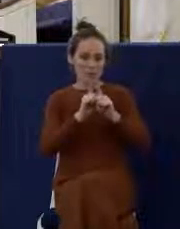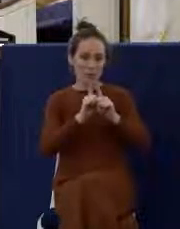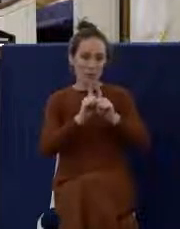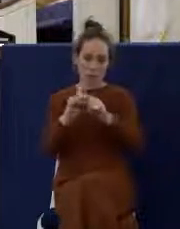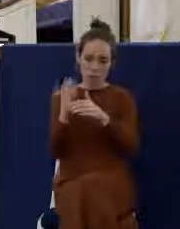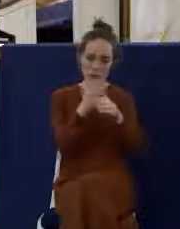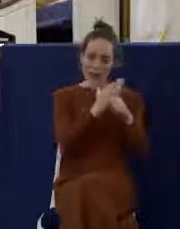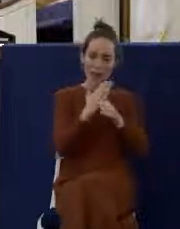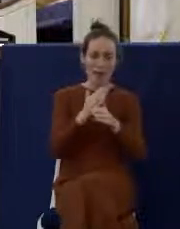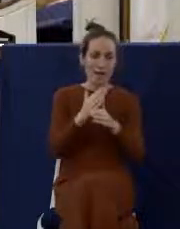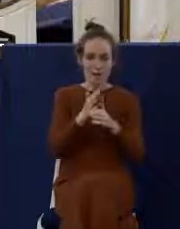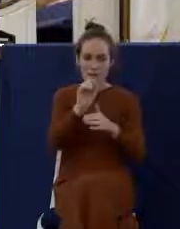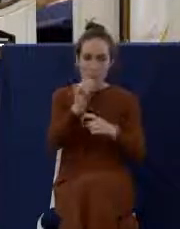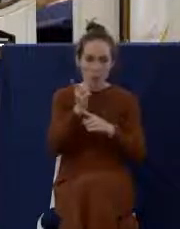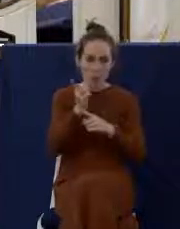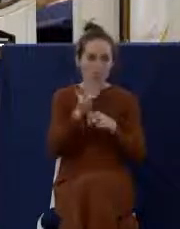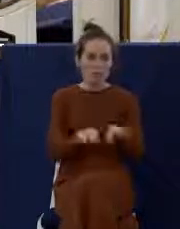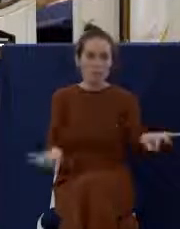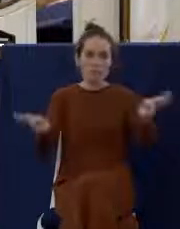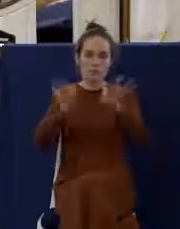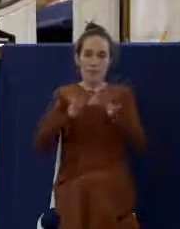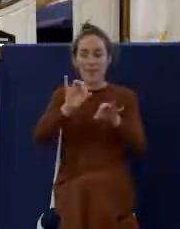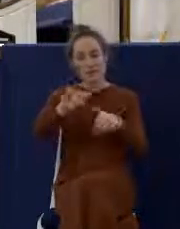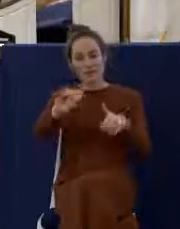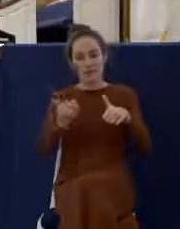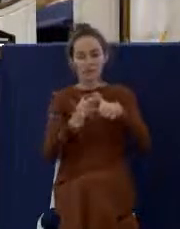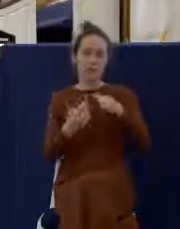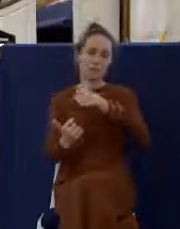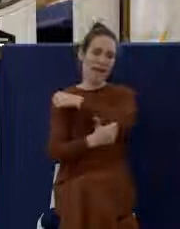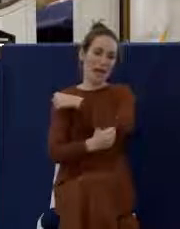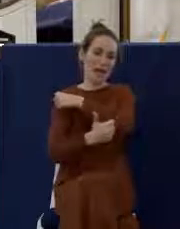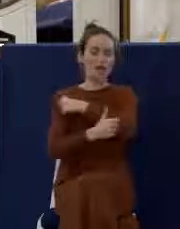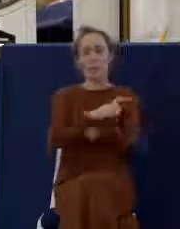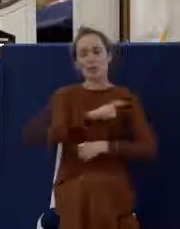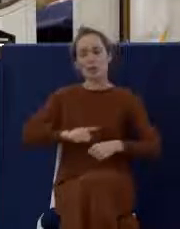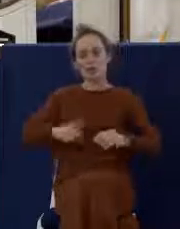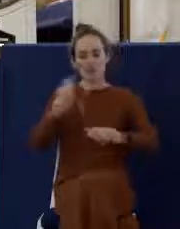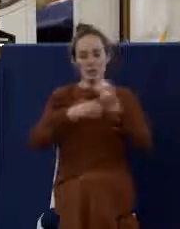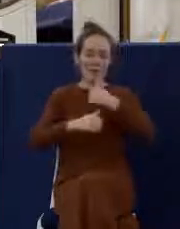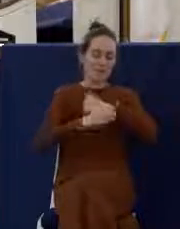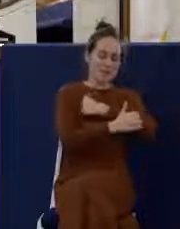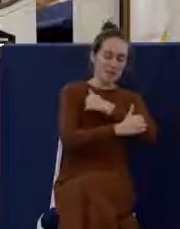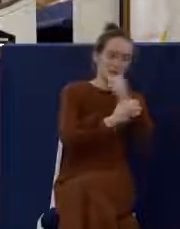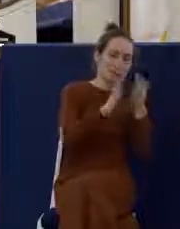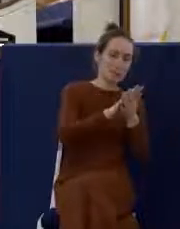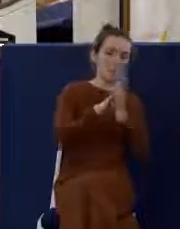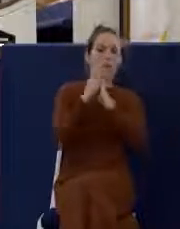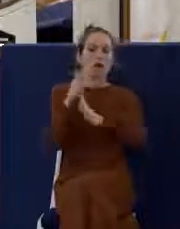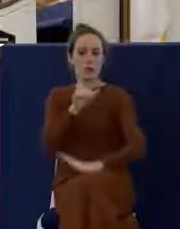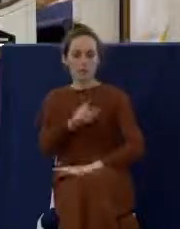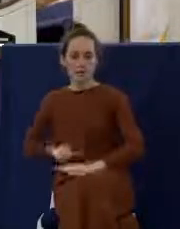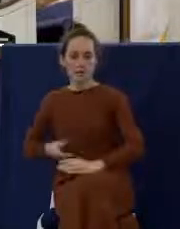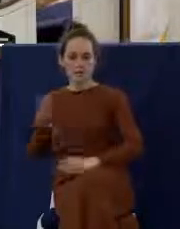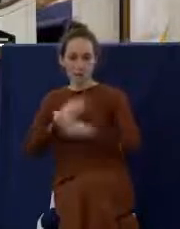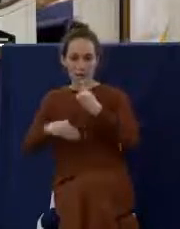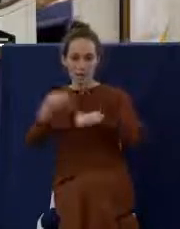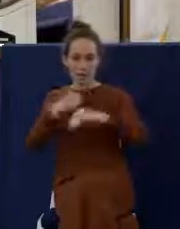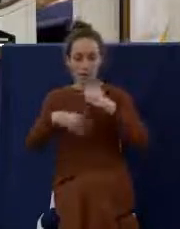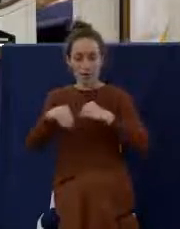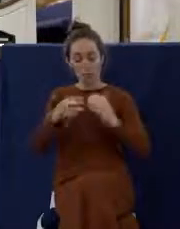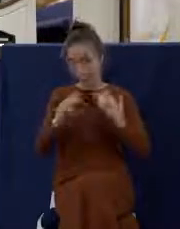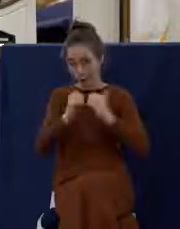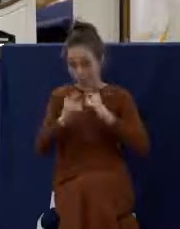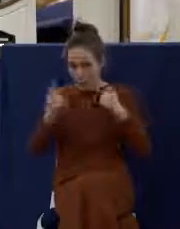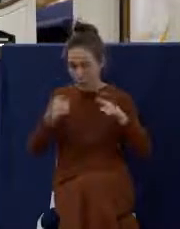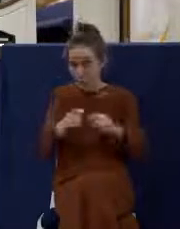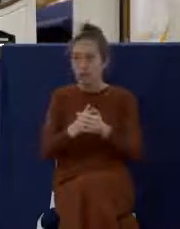first Lord's Supper, but it was a Passover meal that was changed into the Lord's Supper. And this is how it came about. At